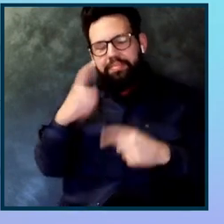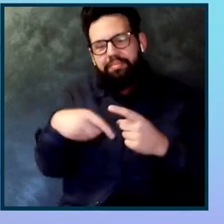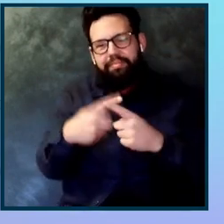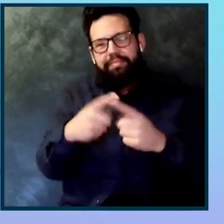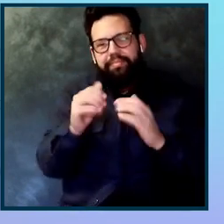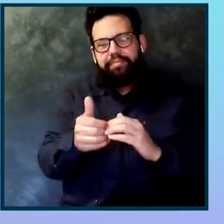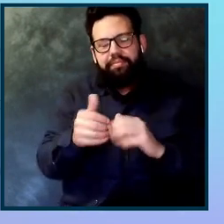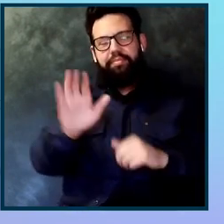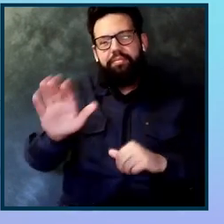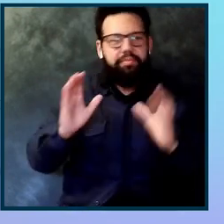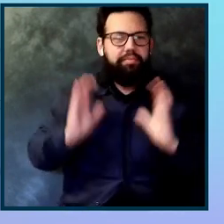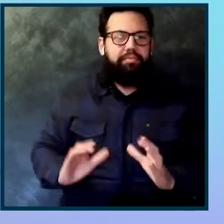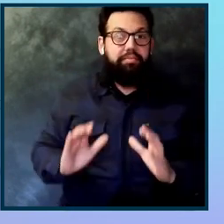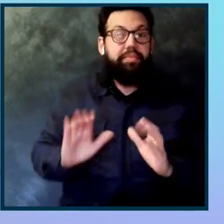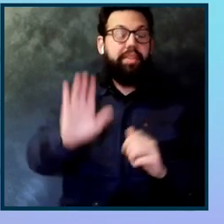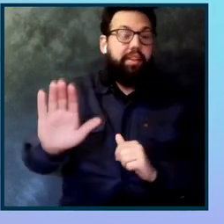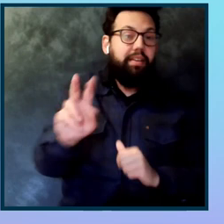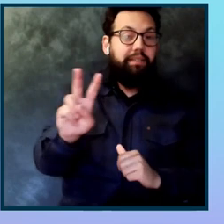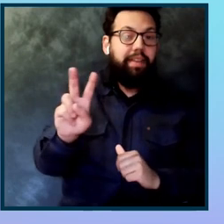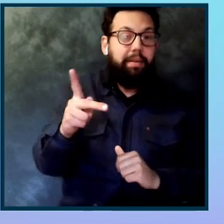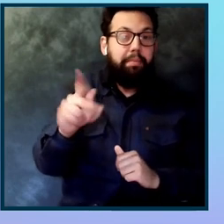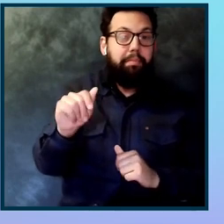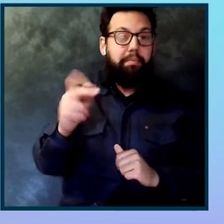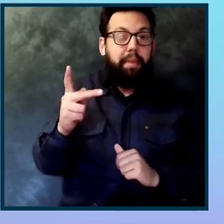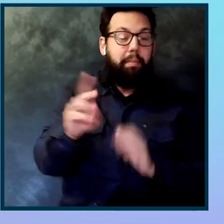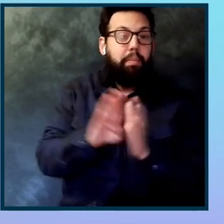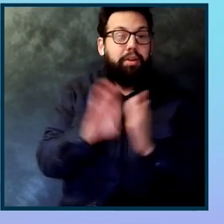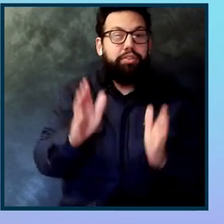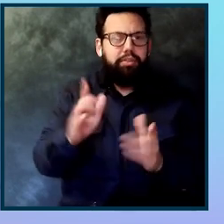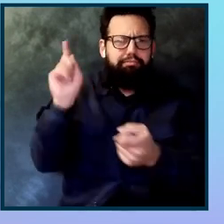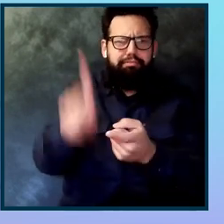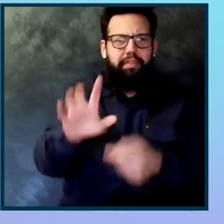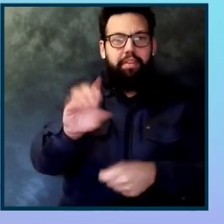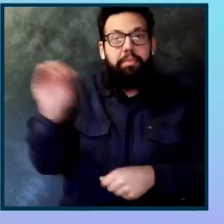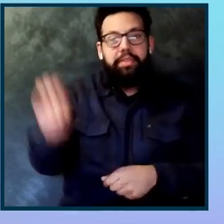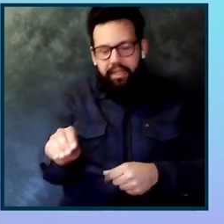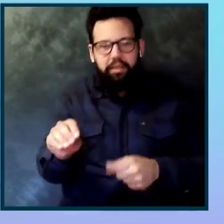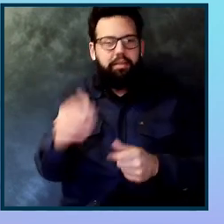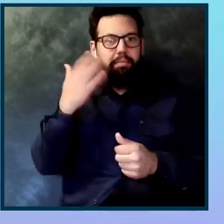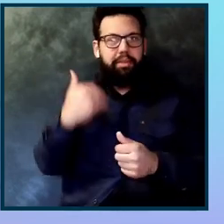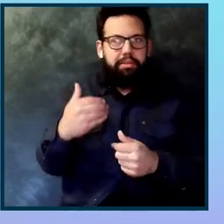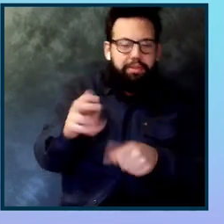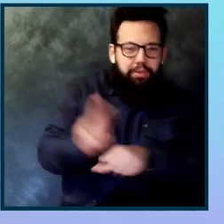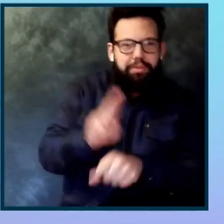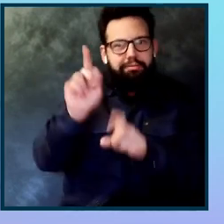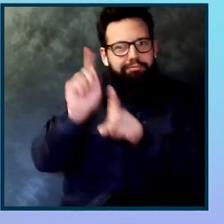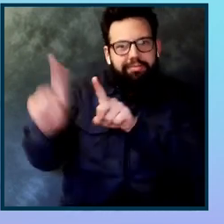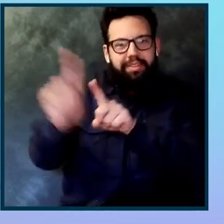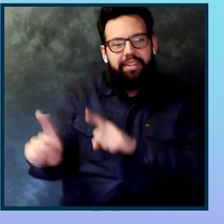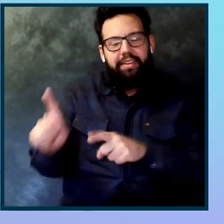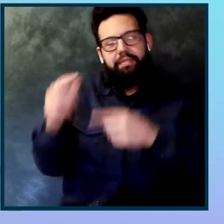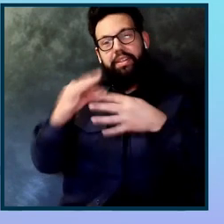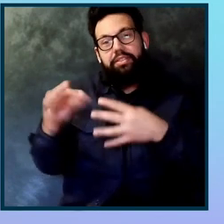VPAT production time by 50% with Axe DevTools Pro. To see all the new features that can help you achieve similar increases in your velocity,